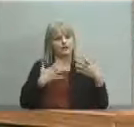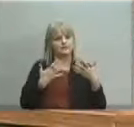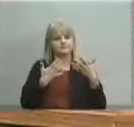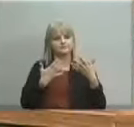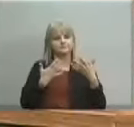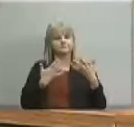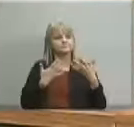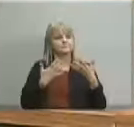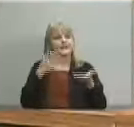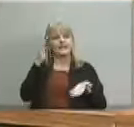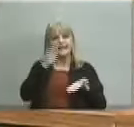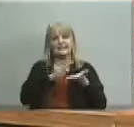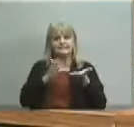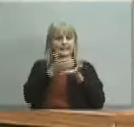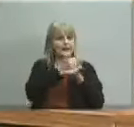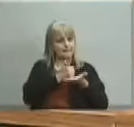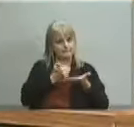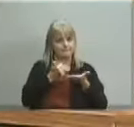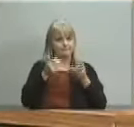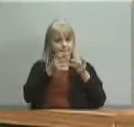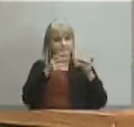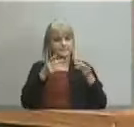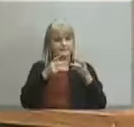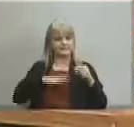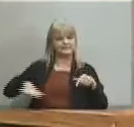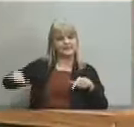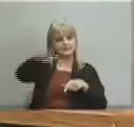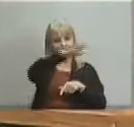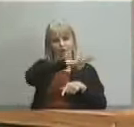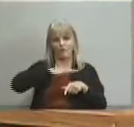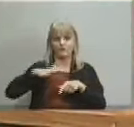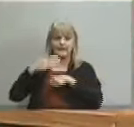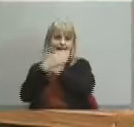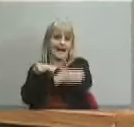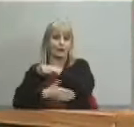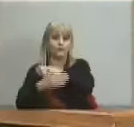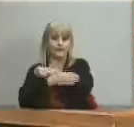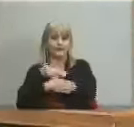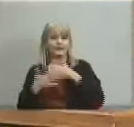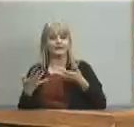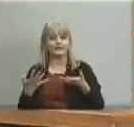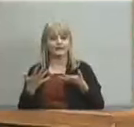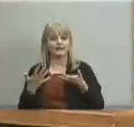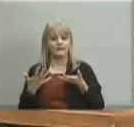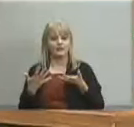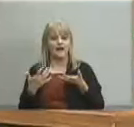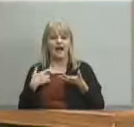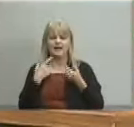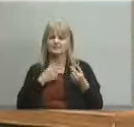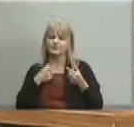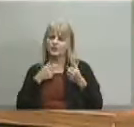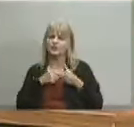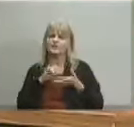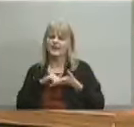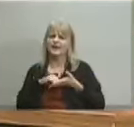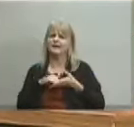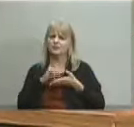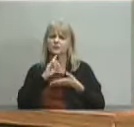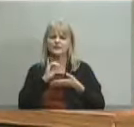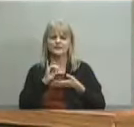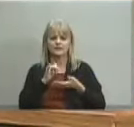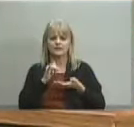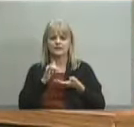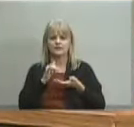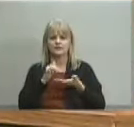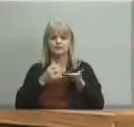affordable housing across the county um so i i've really wrestled with this um it's